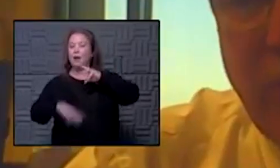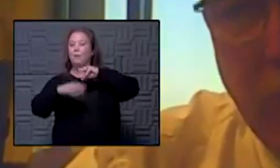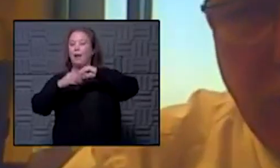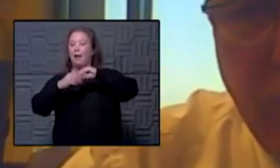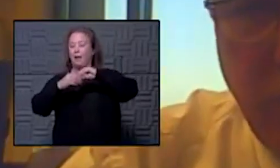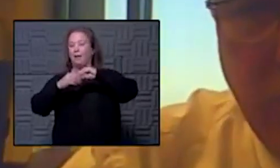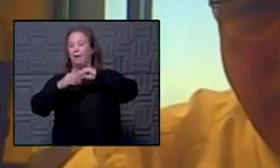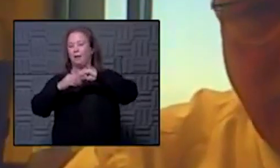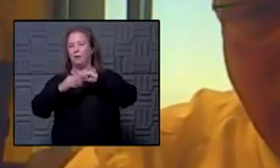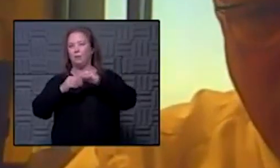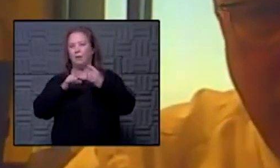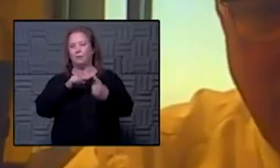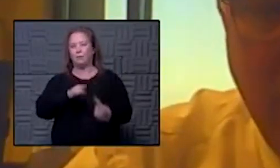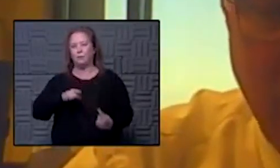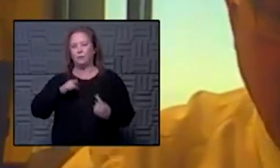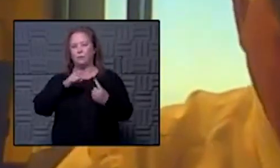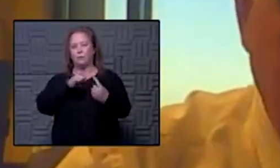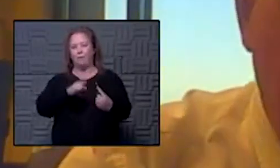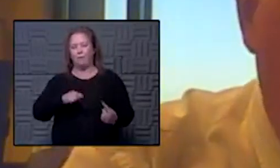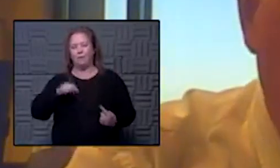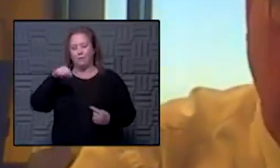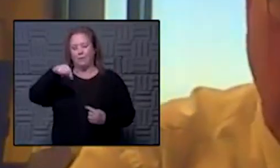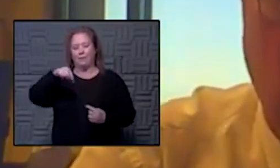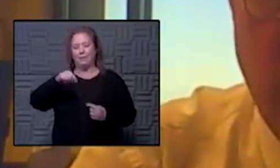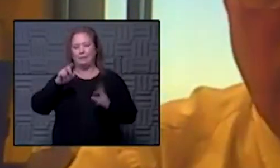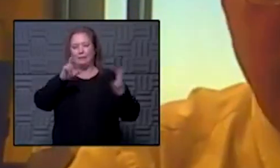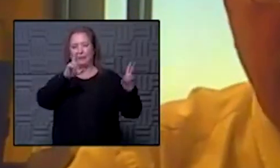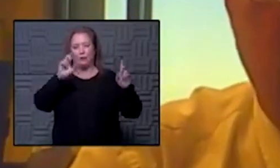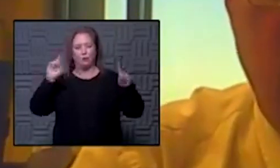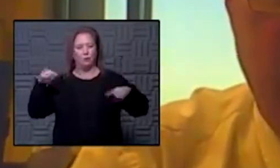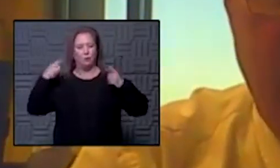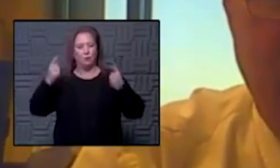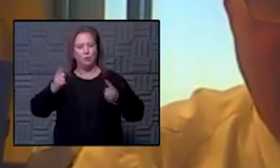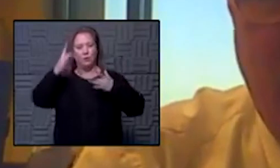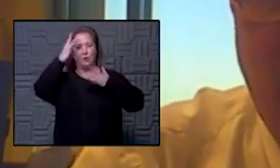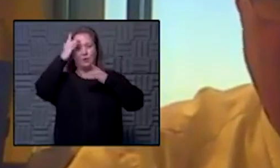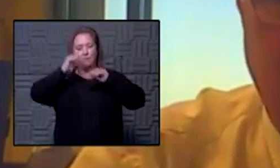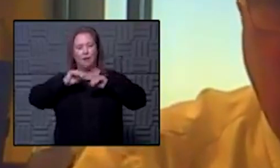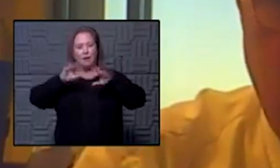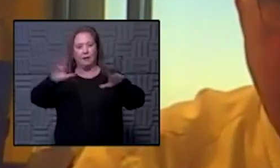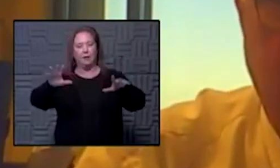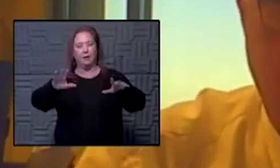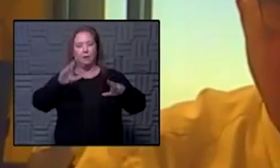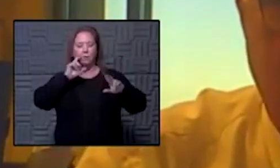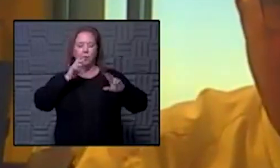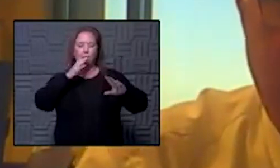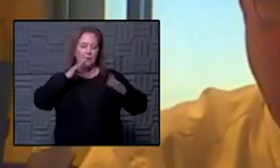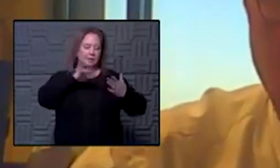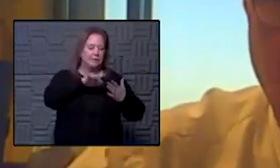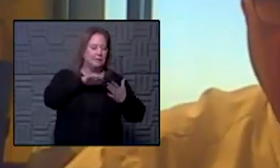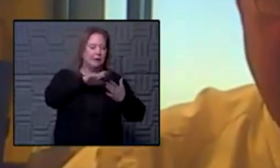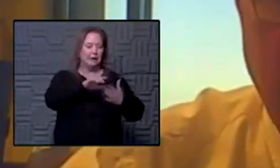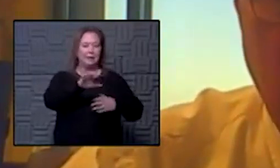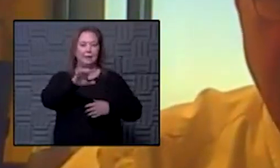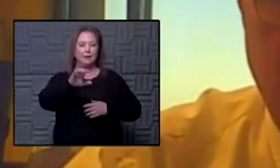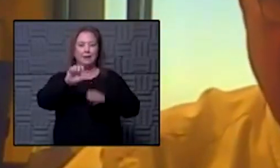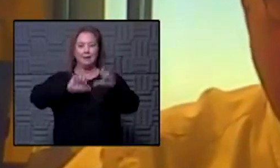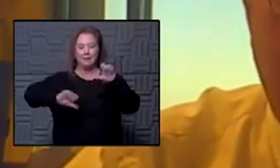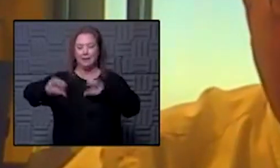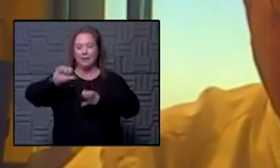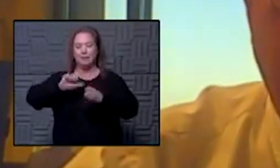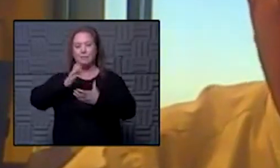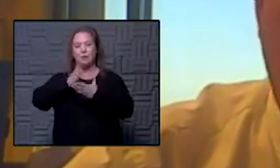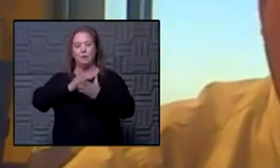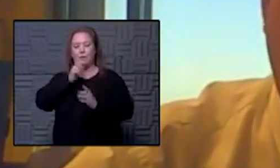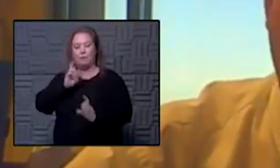we've wrestled with this during this whole pandemic is that we are really good on epidemiology we're really good at science but i don't think